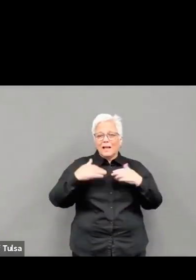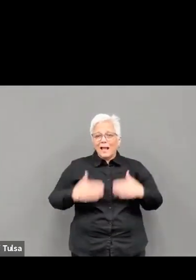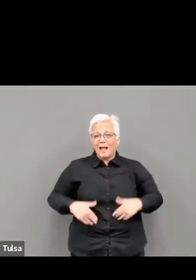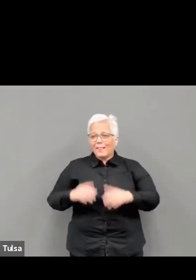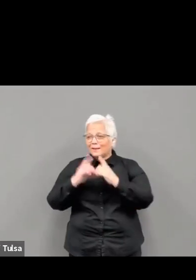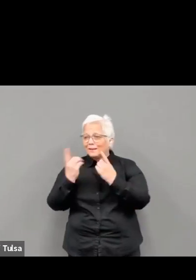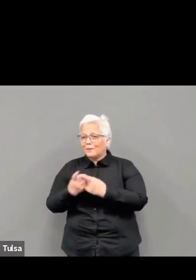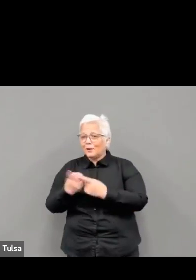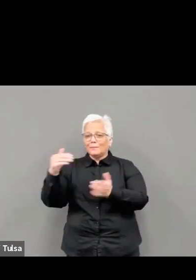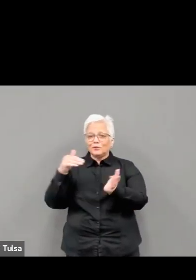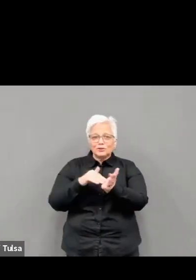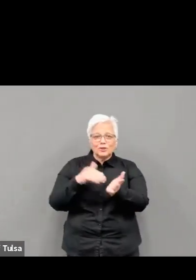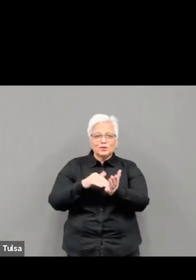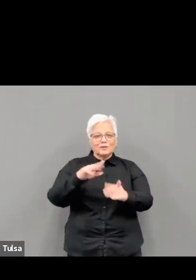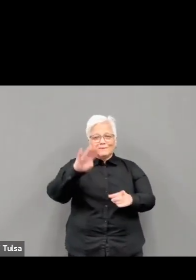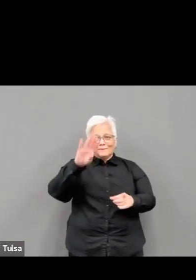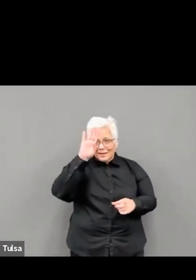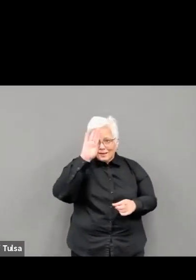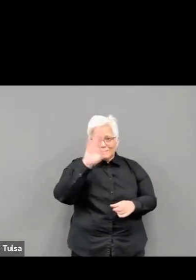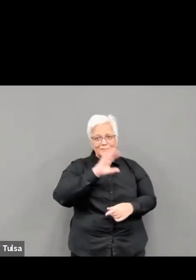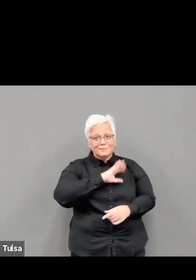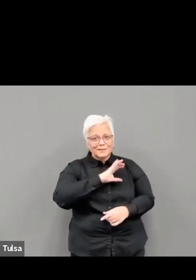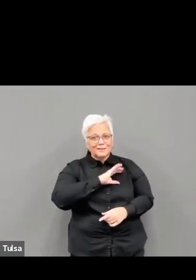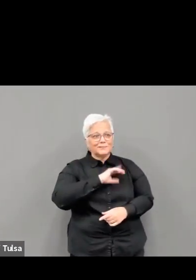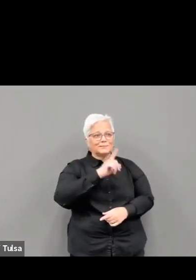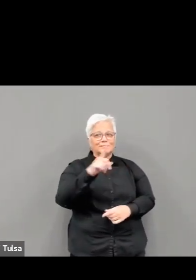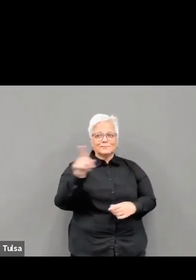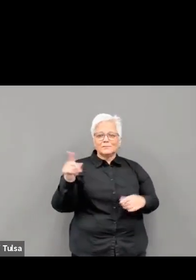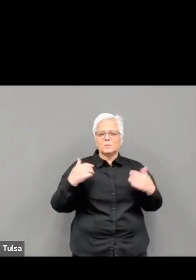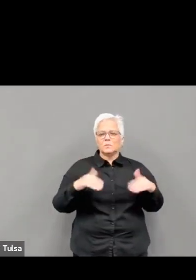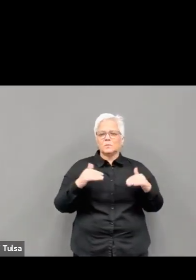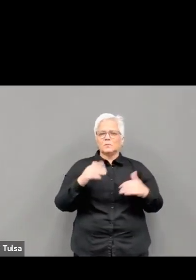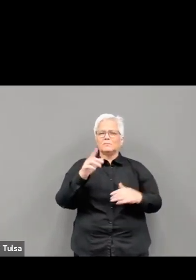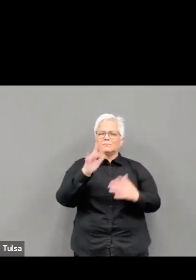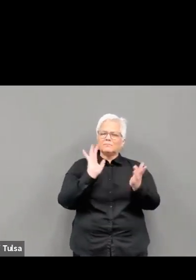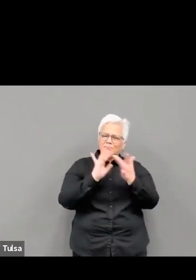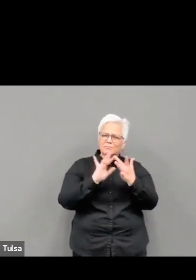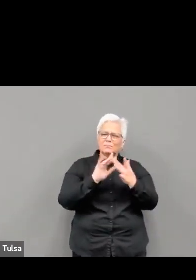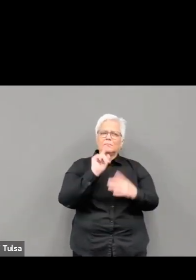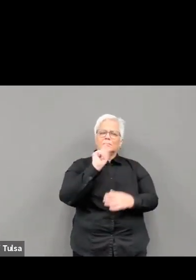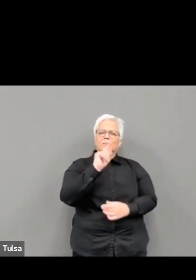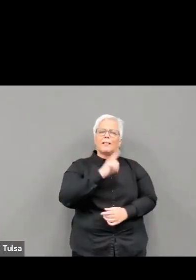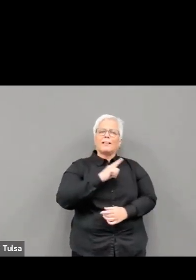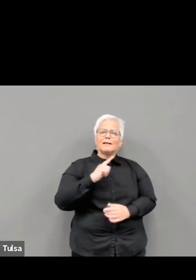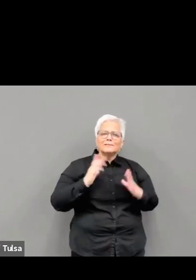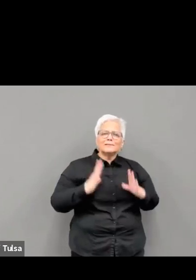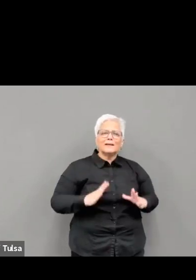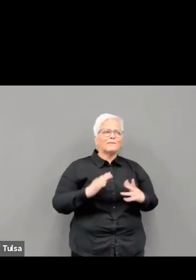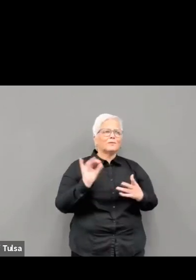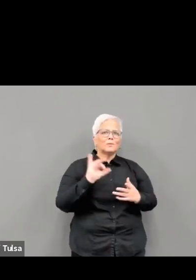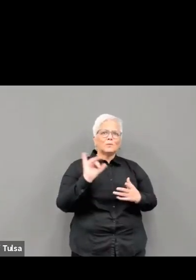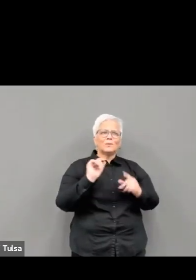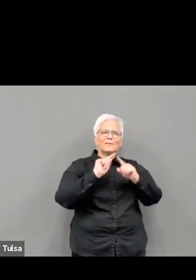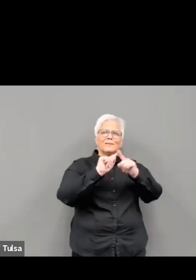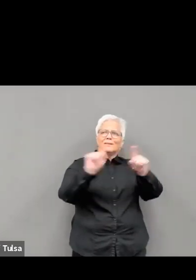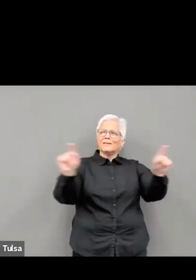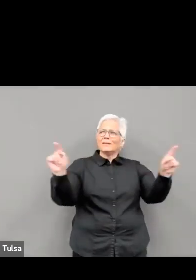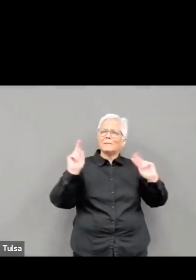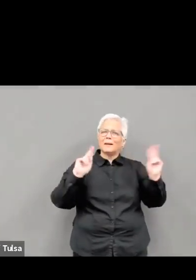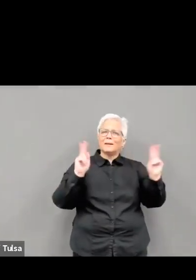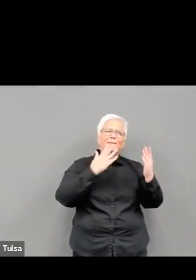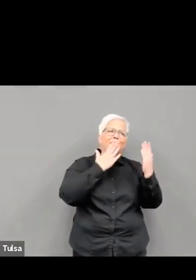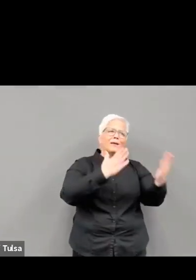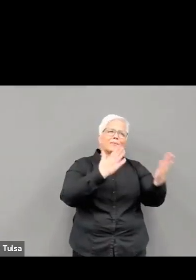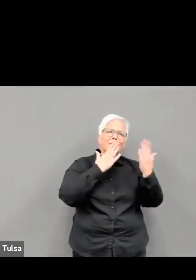contact your legislators to let them know. I think this is important to hear about this House Bill 2504.